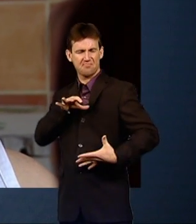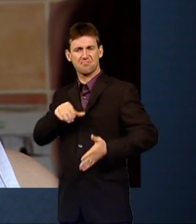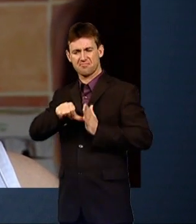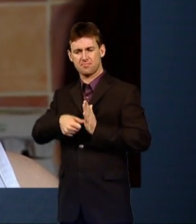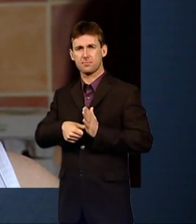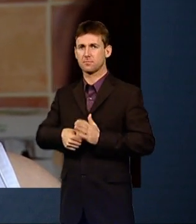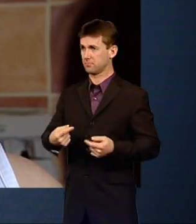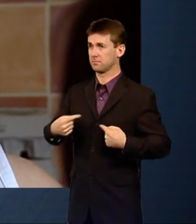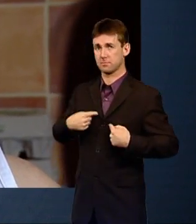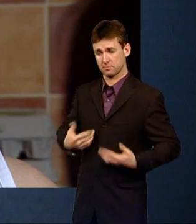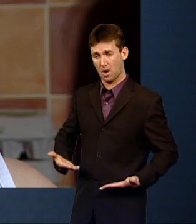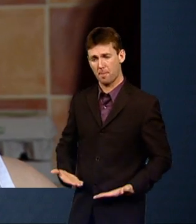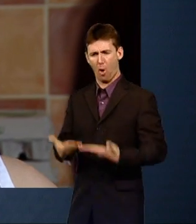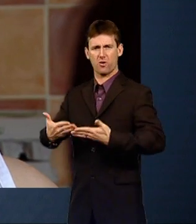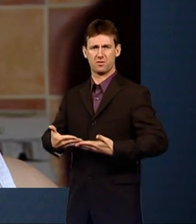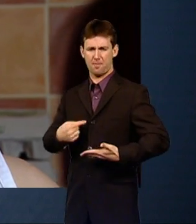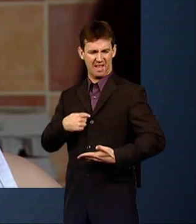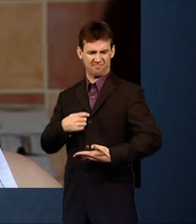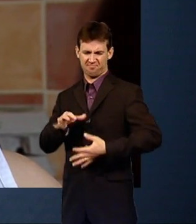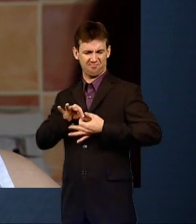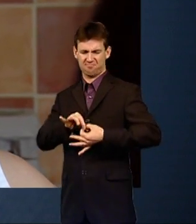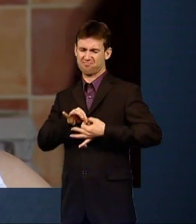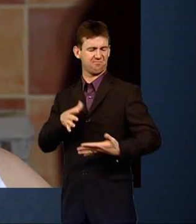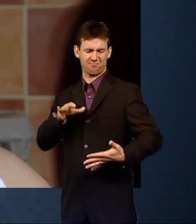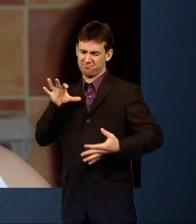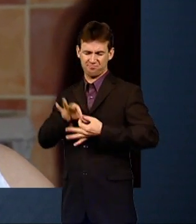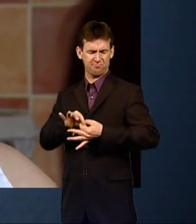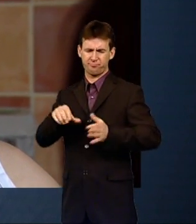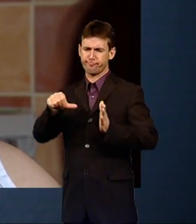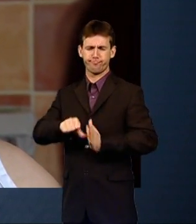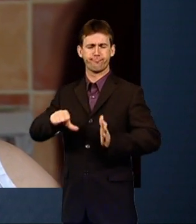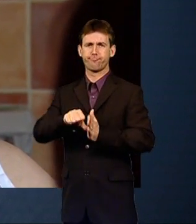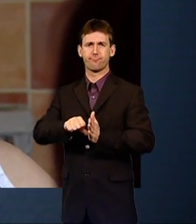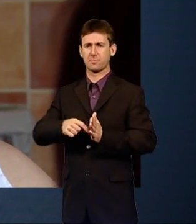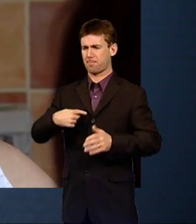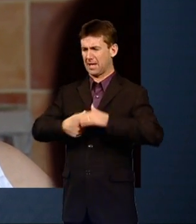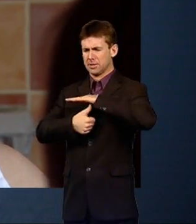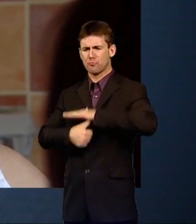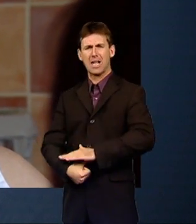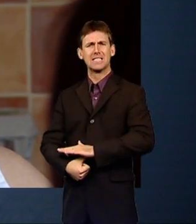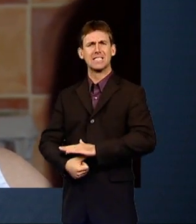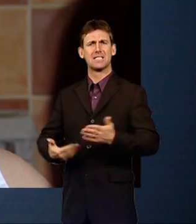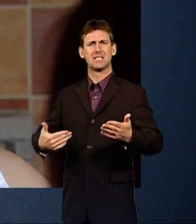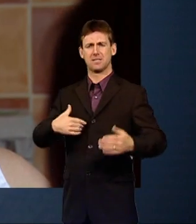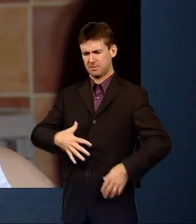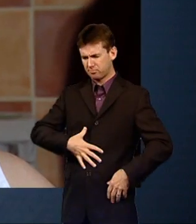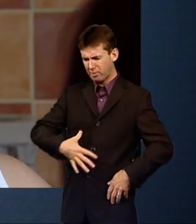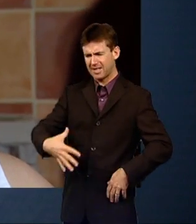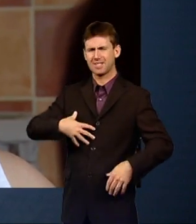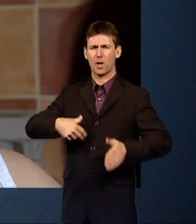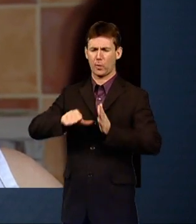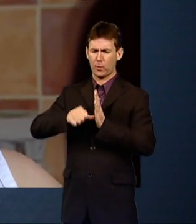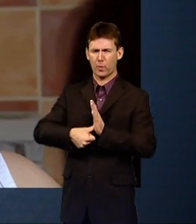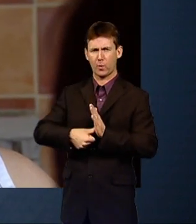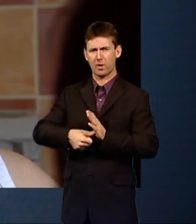really hard to bond with him because I was so depressed and I had such a bad time carrying him and the pregnancy